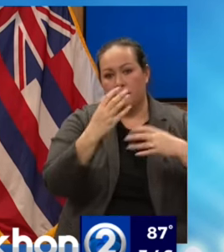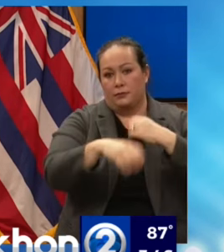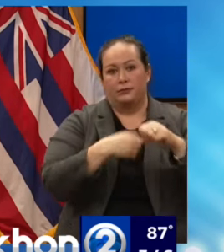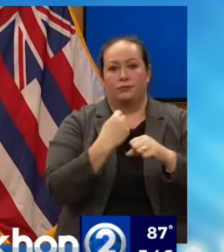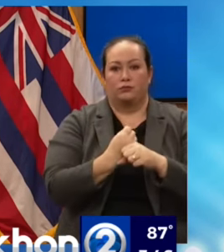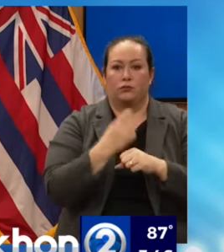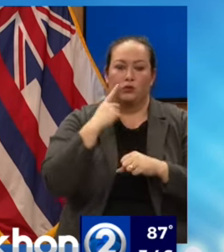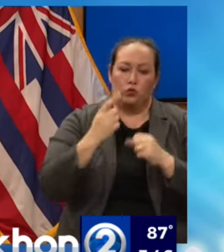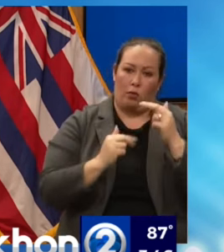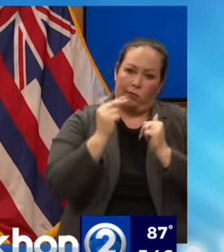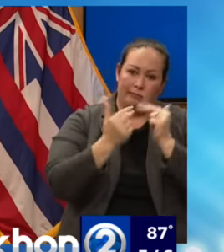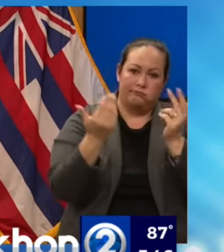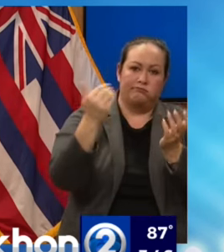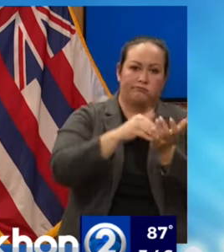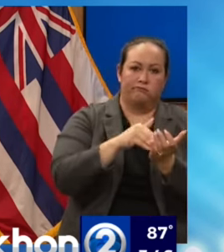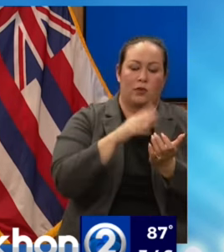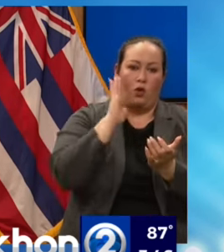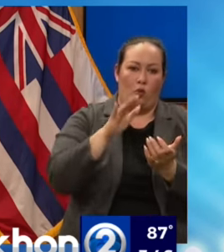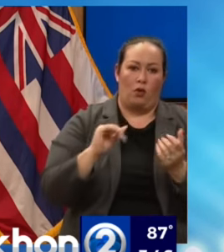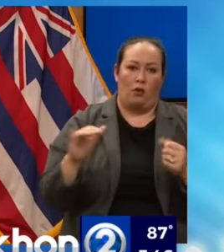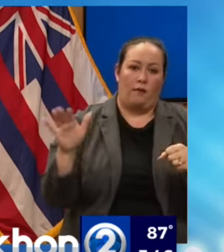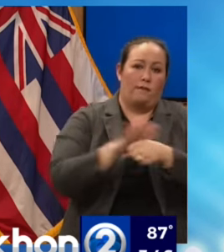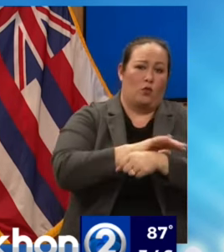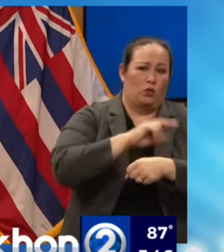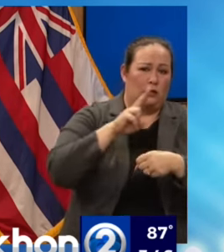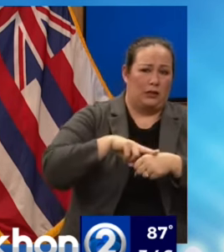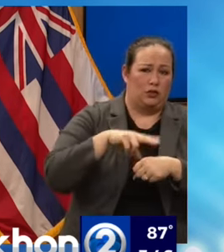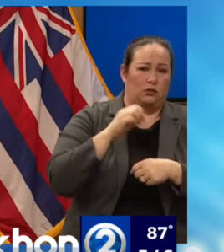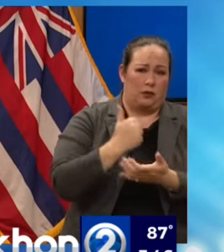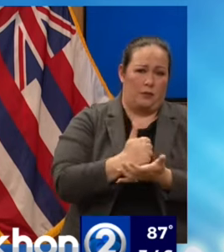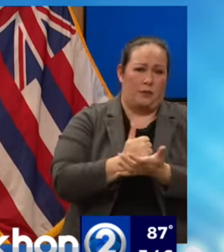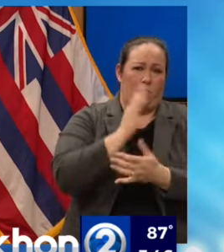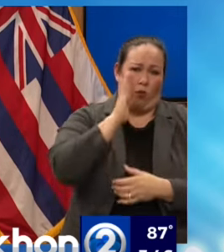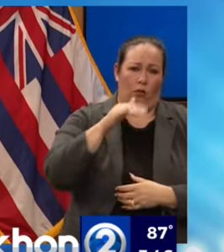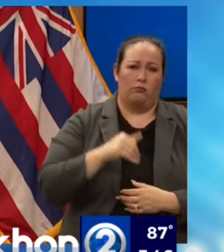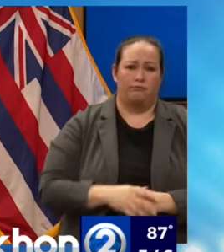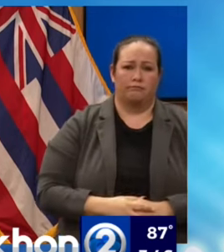rebuild and we're going to need that all-of-nation approach that I talked about. Thank you.